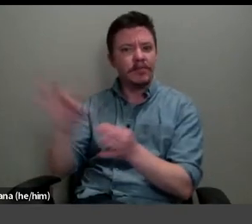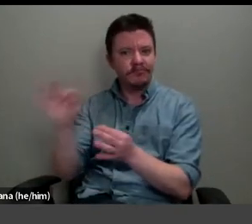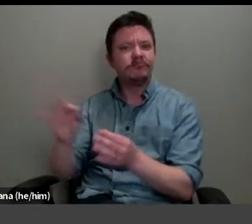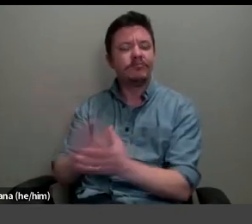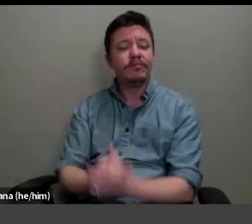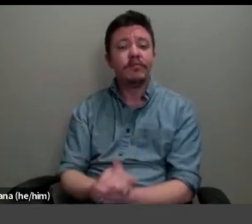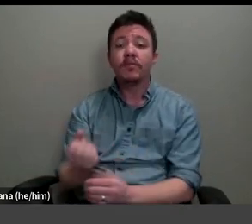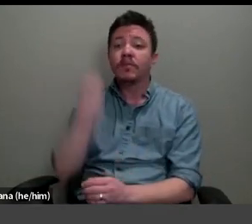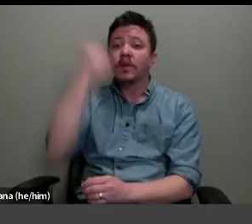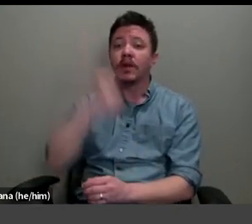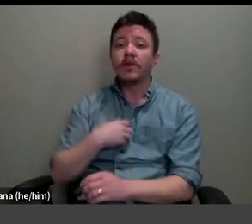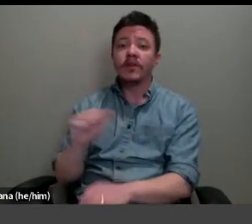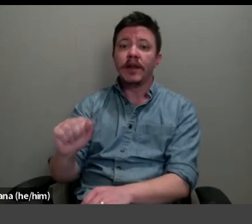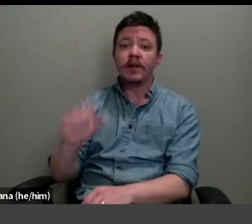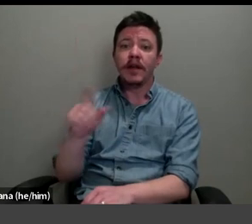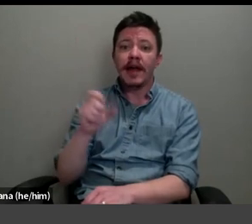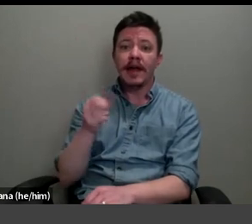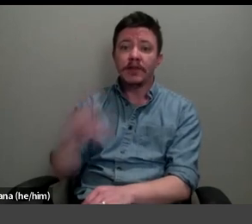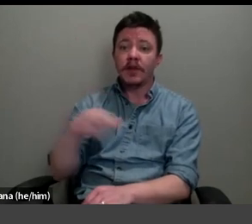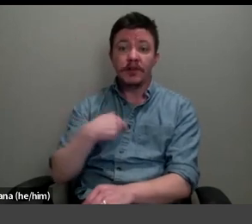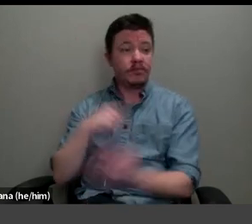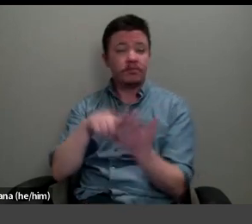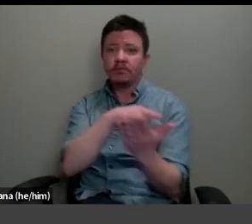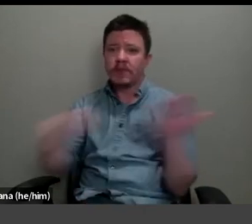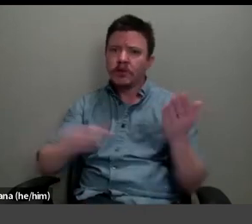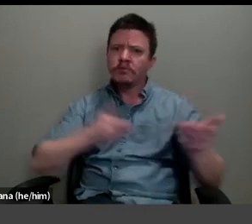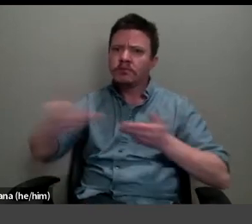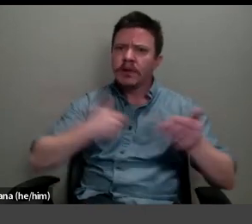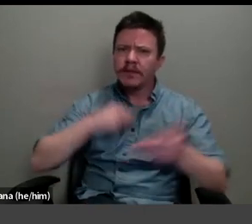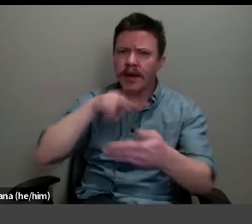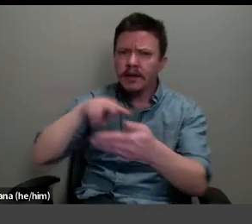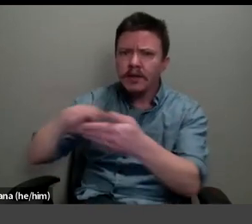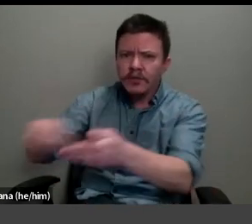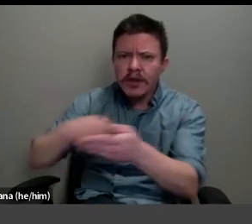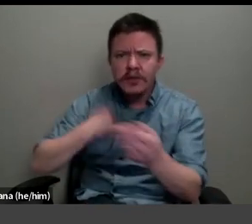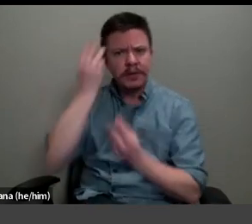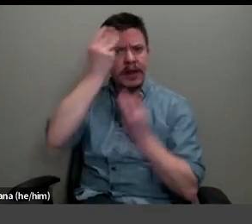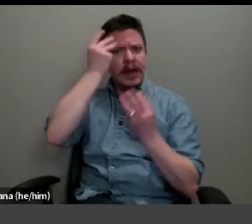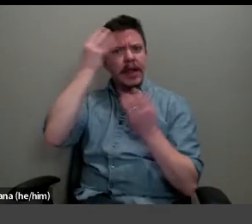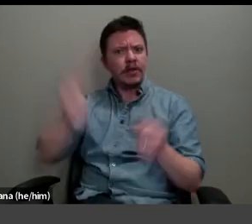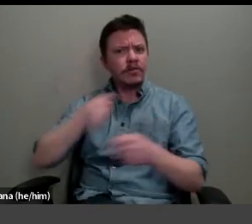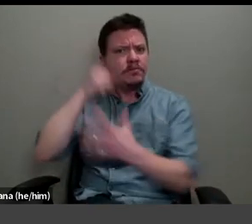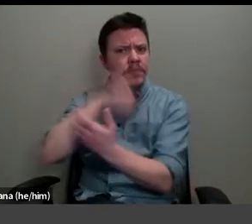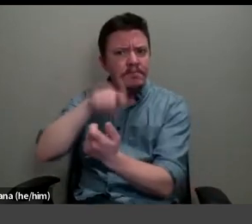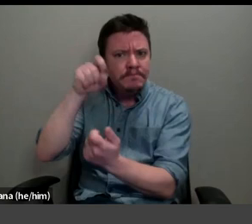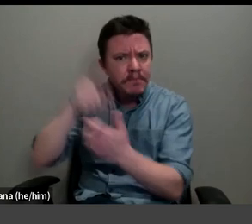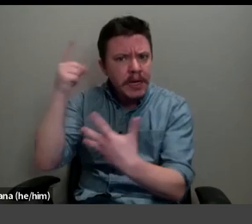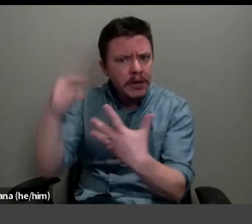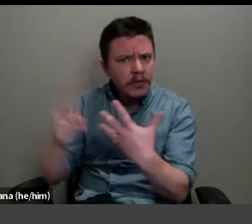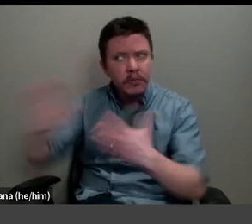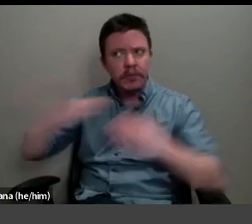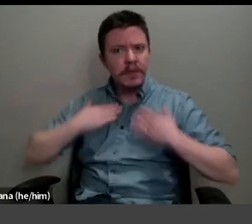Alexandre invited his readers to linger over the many detailed descriptions of the seamstress's physical appearance,